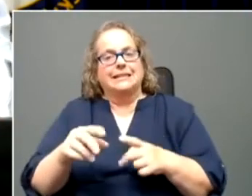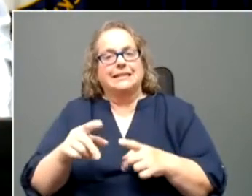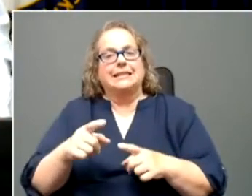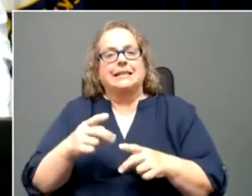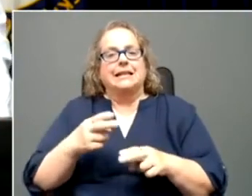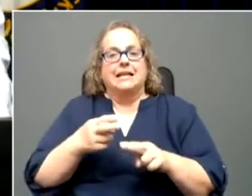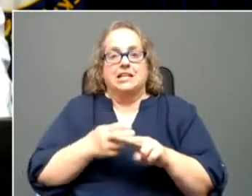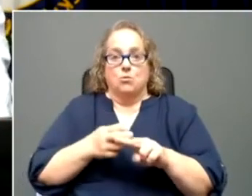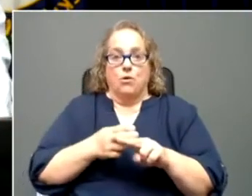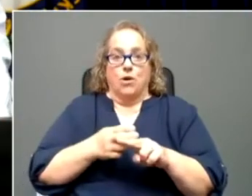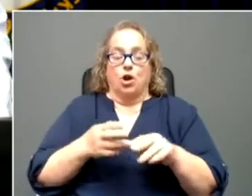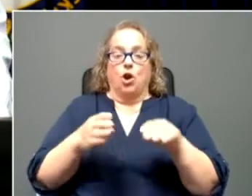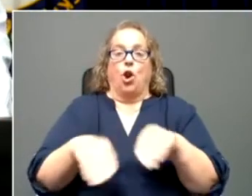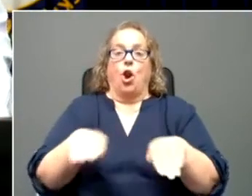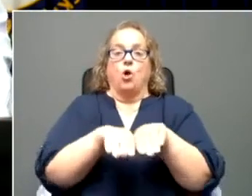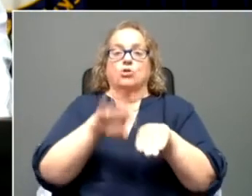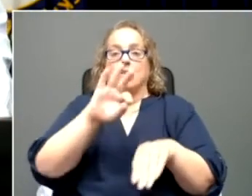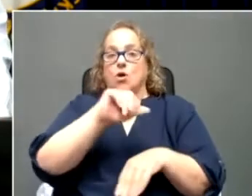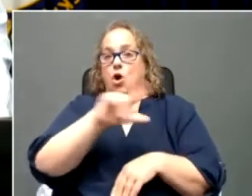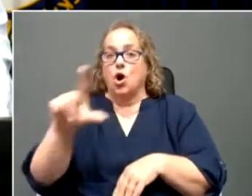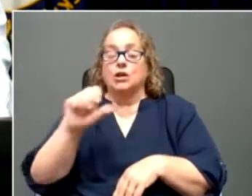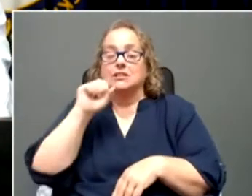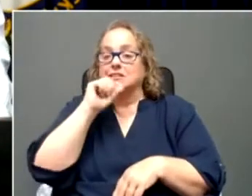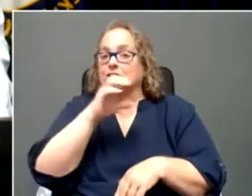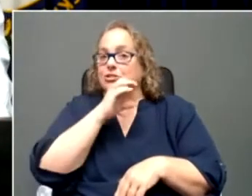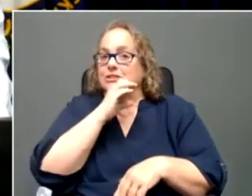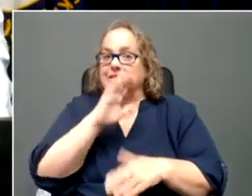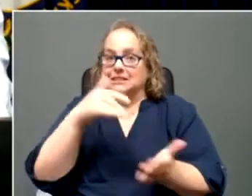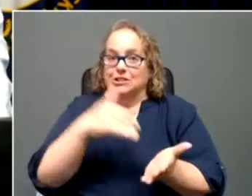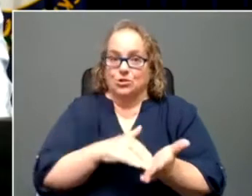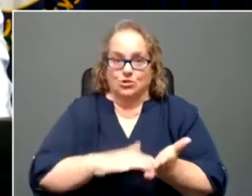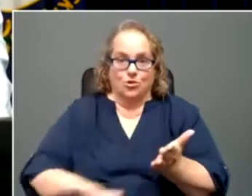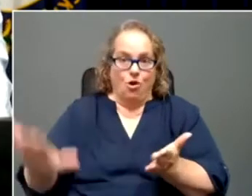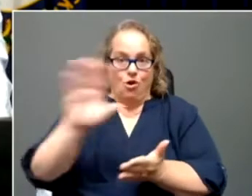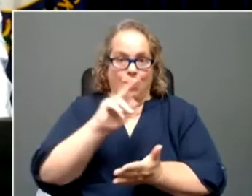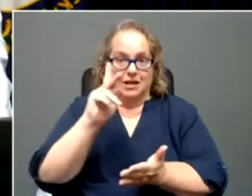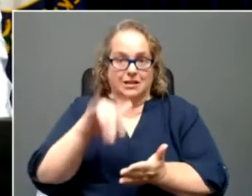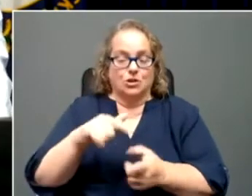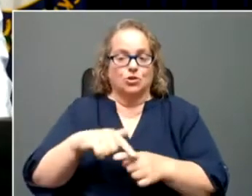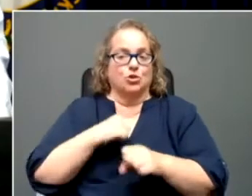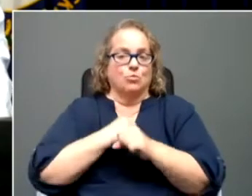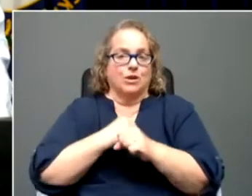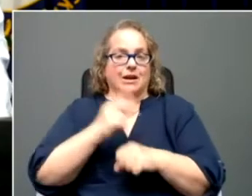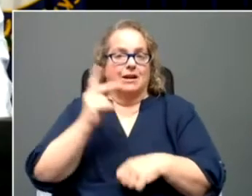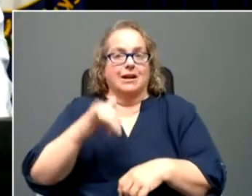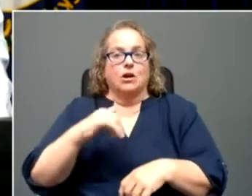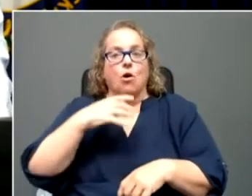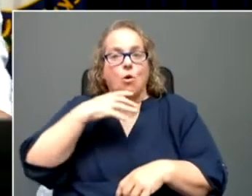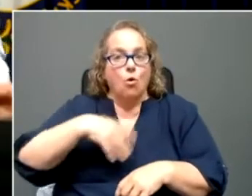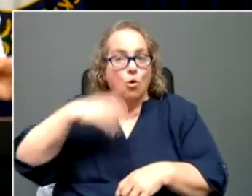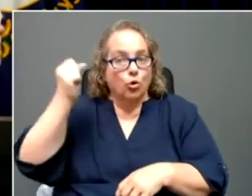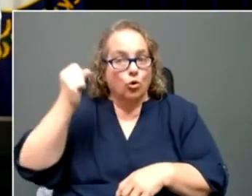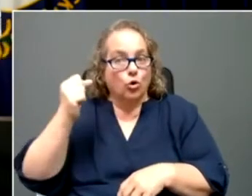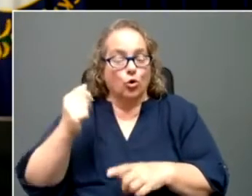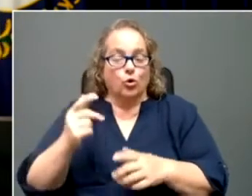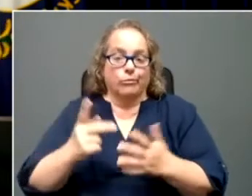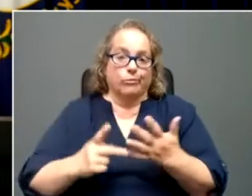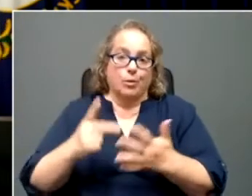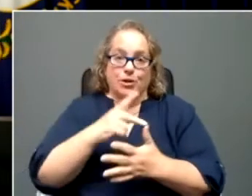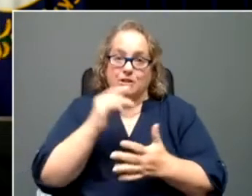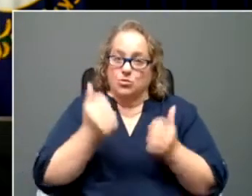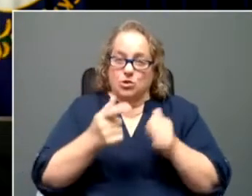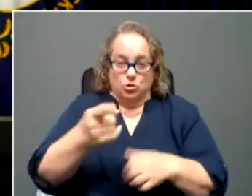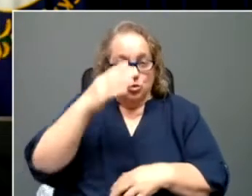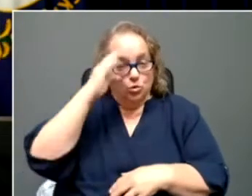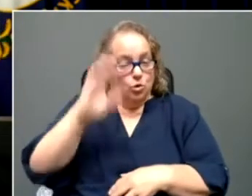centers throughout Kentucky. The decision was made to help protect Kentucky's older population, which, as you know, was ravaged by